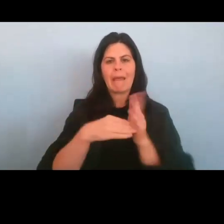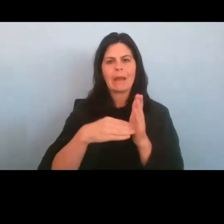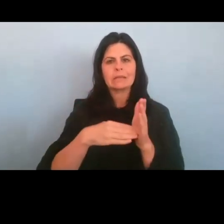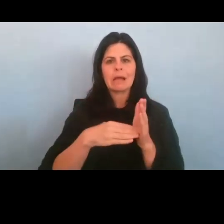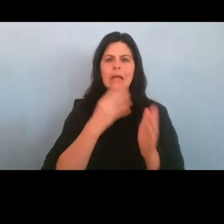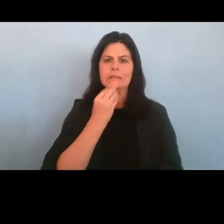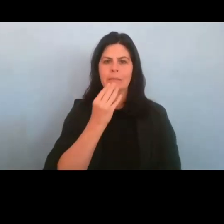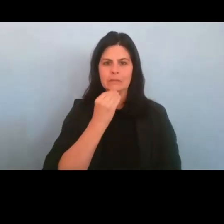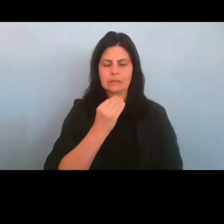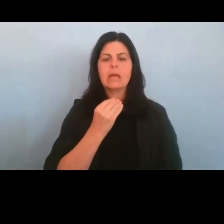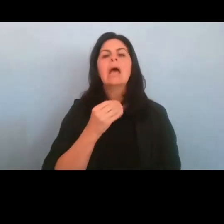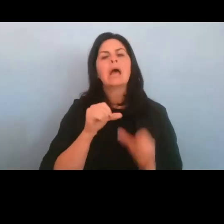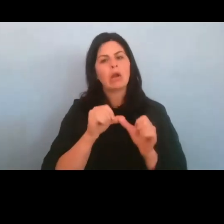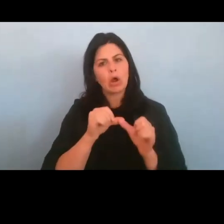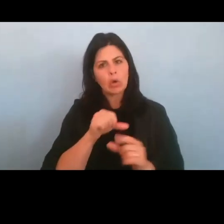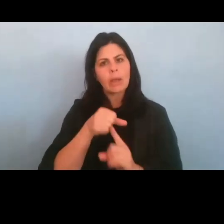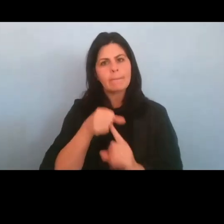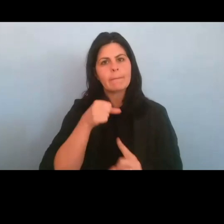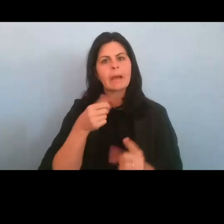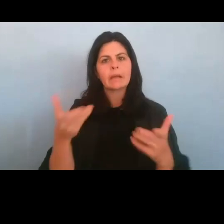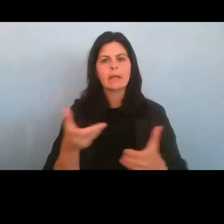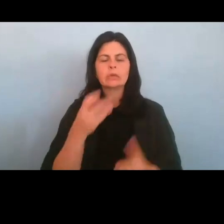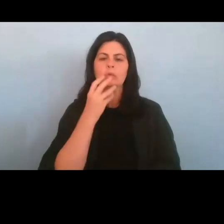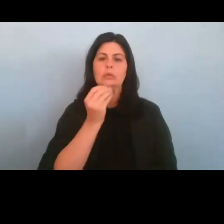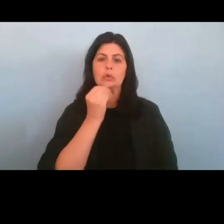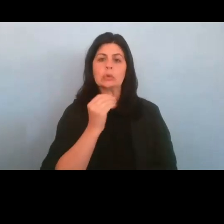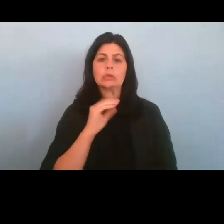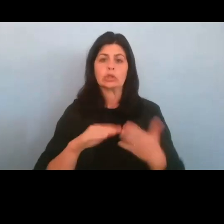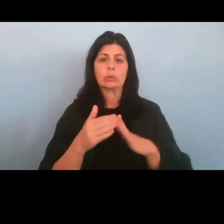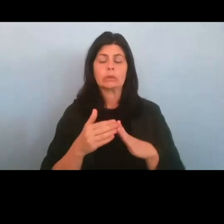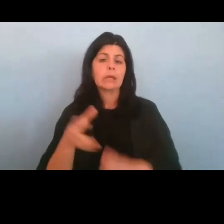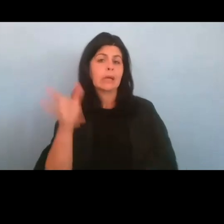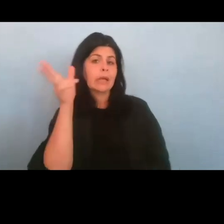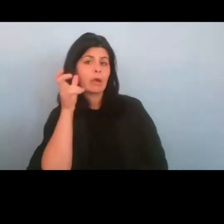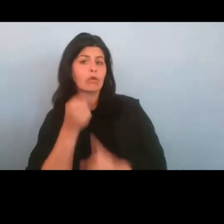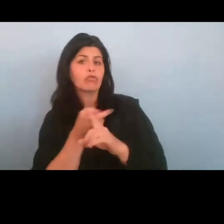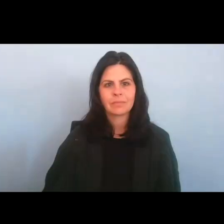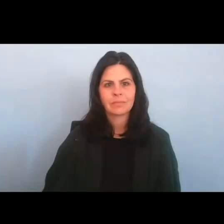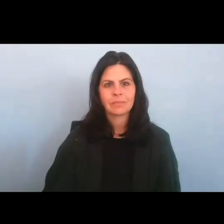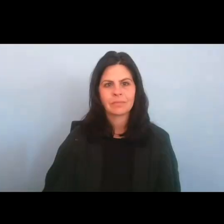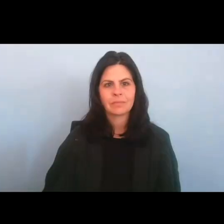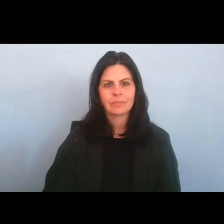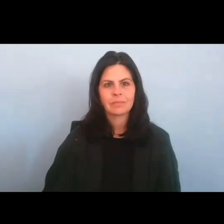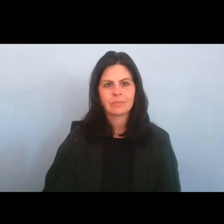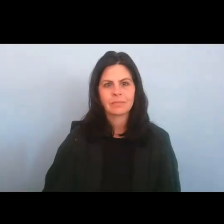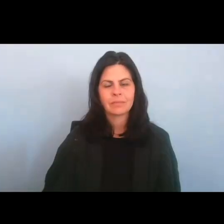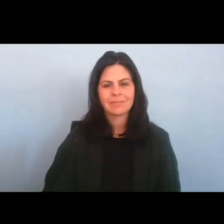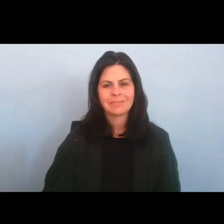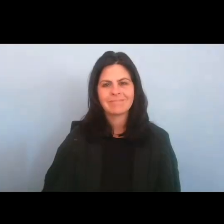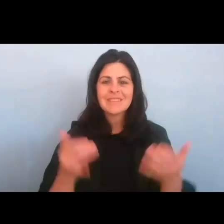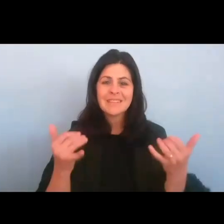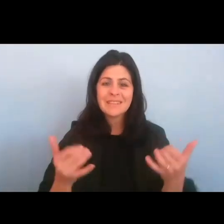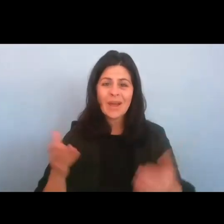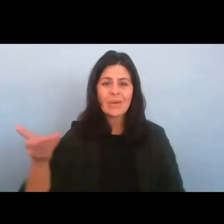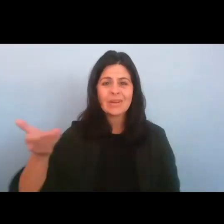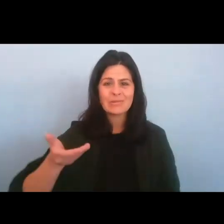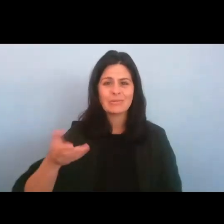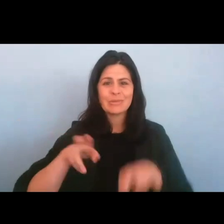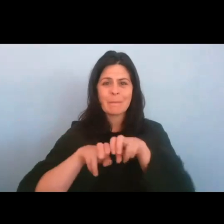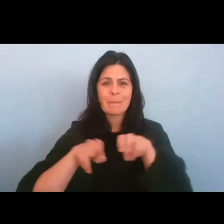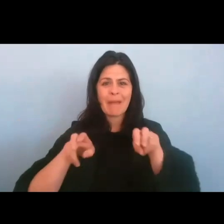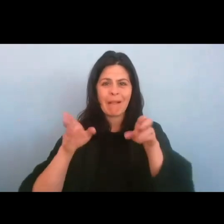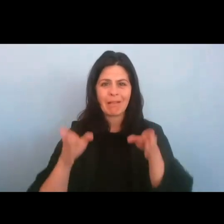in Jewish communities, hearing from members of the team behind the making of 13. Now let's introduce the panelists.